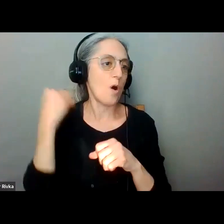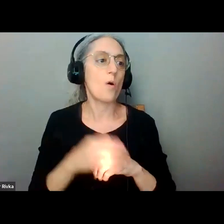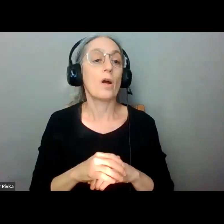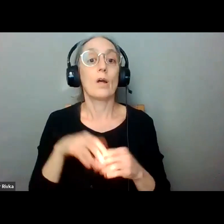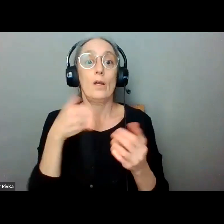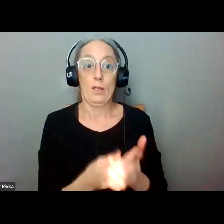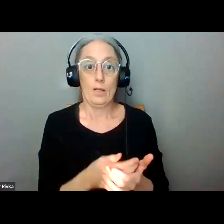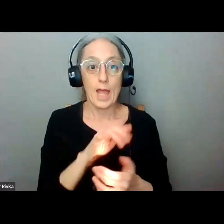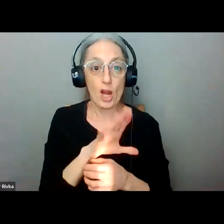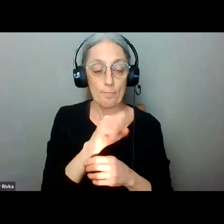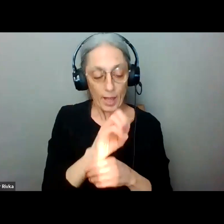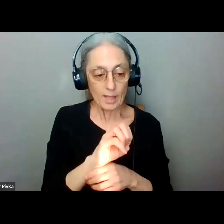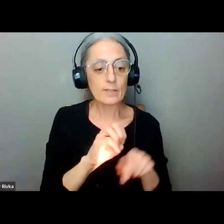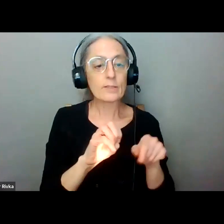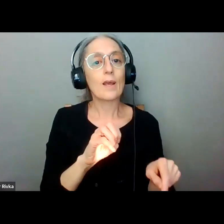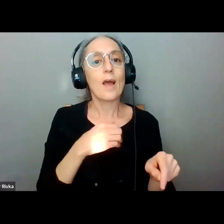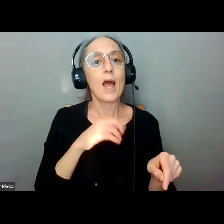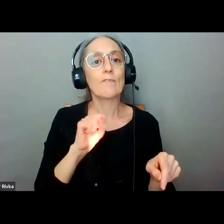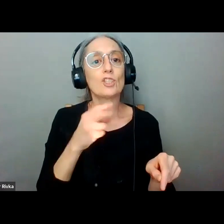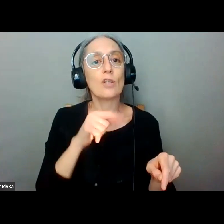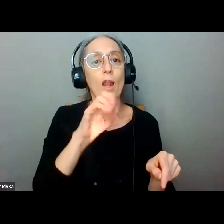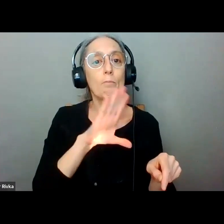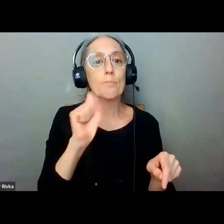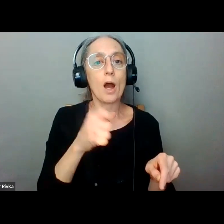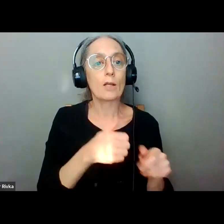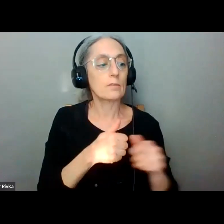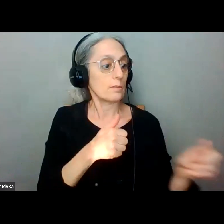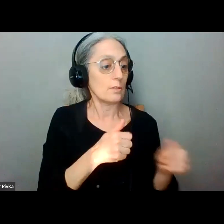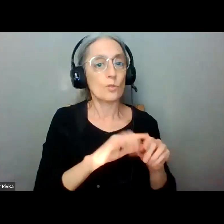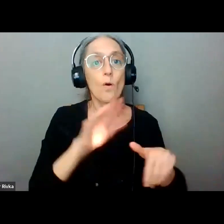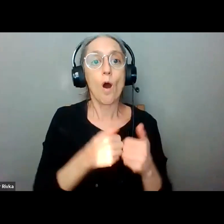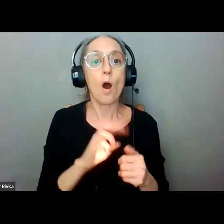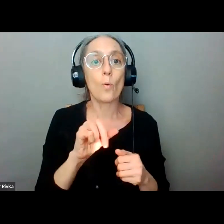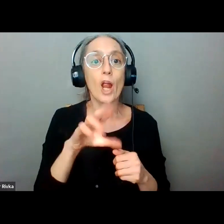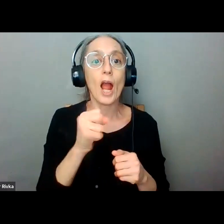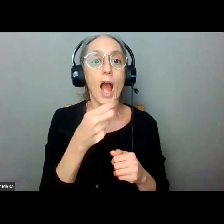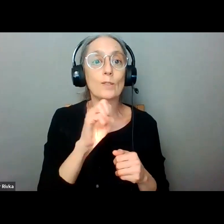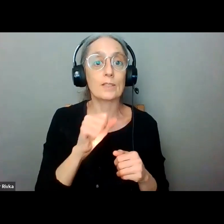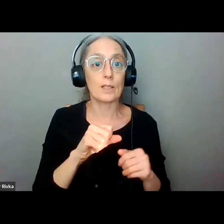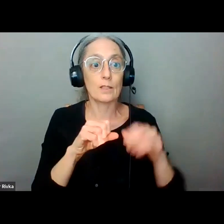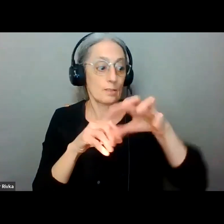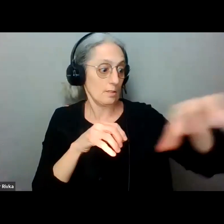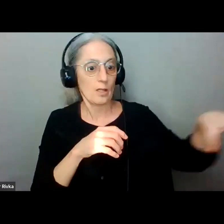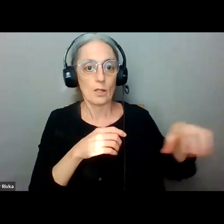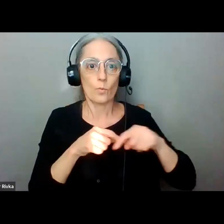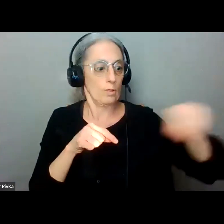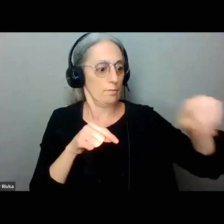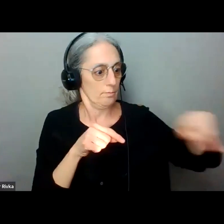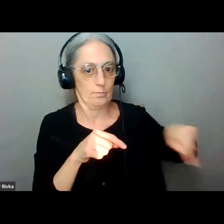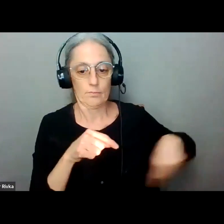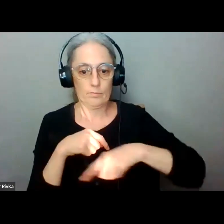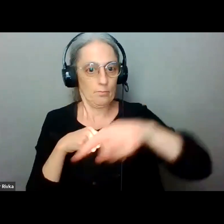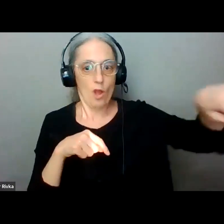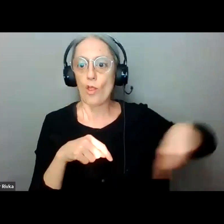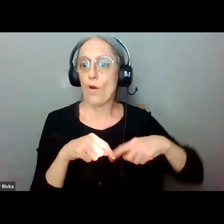bus that runs between all of the warehouses and it is timed so that you know you know it shows up at dakota stop to